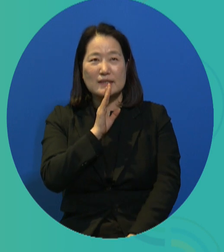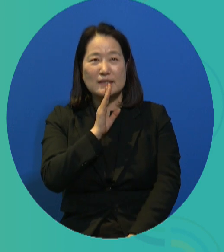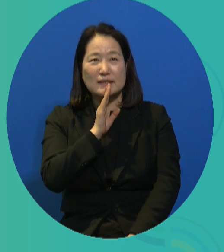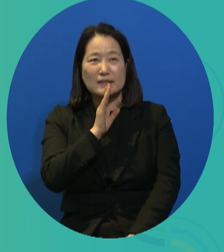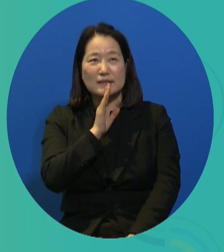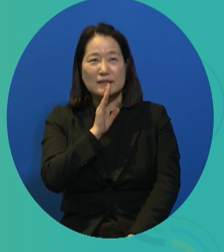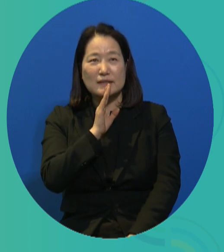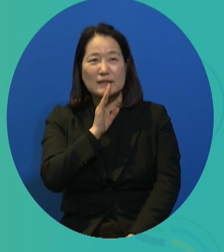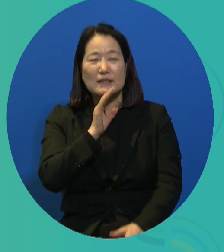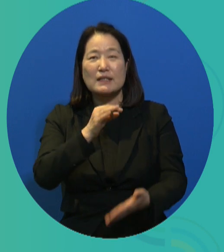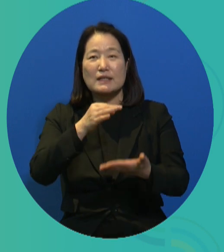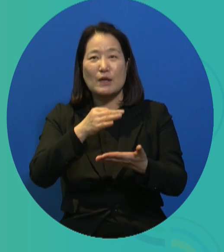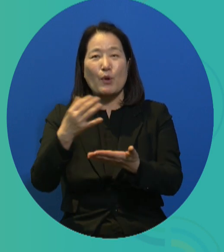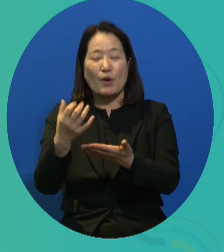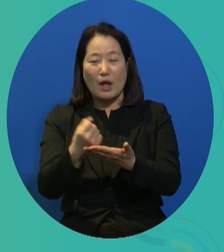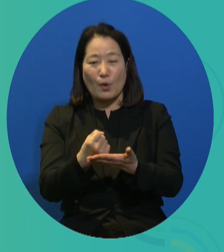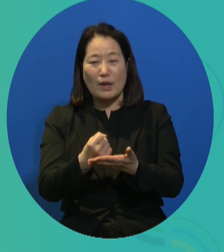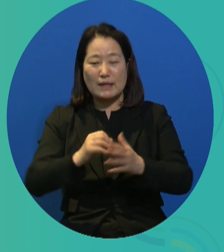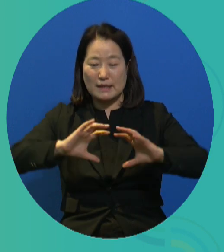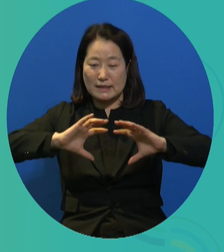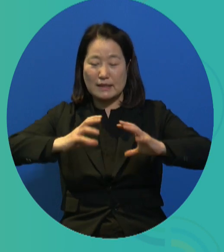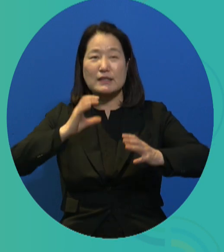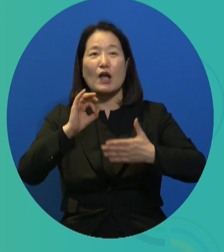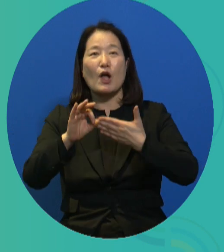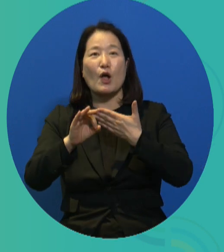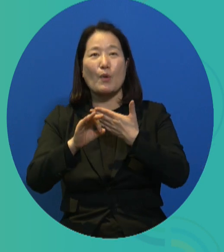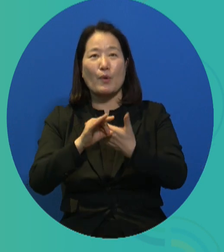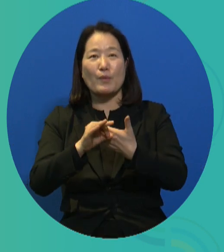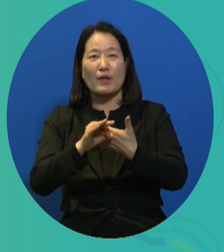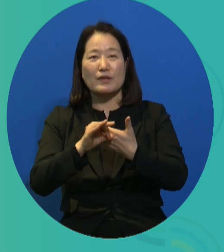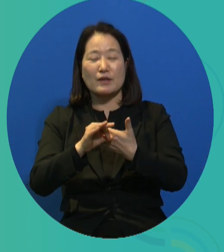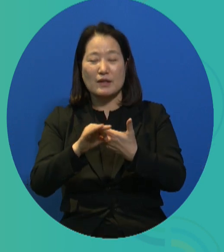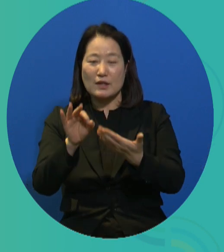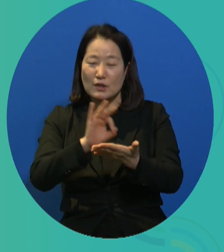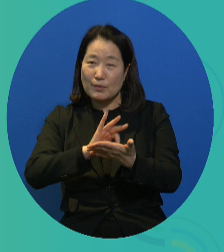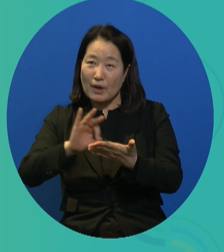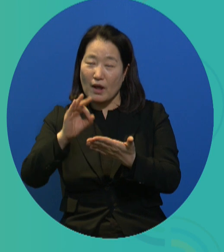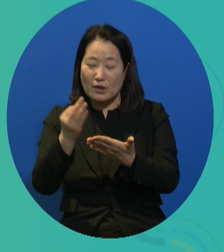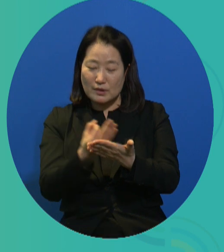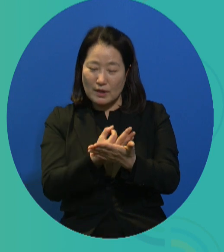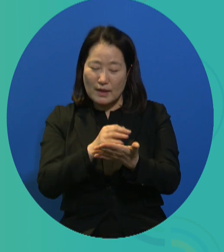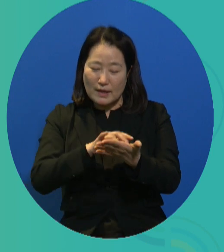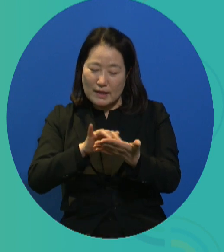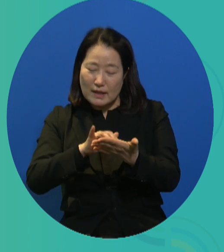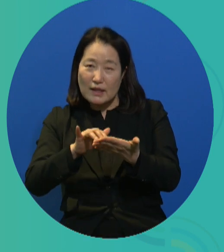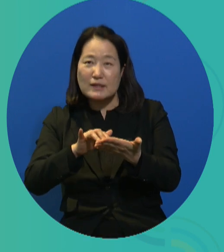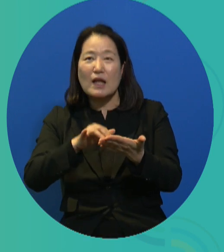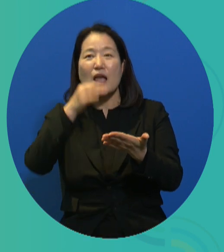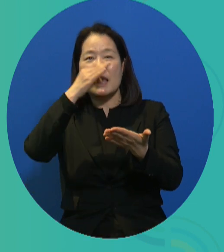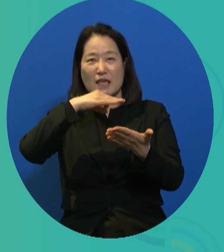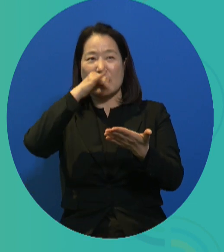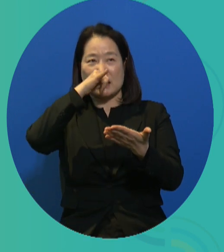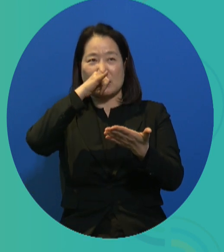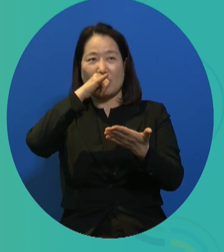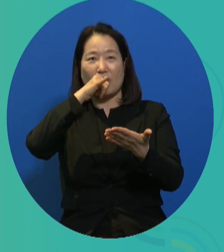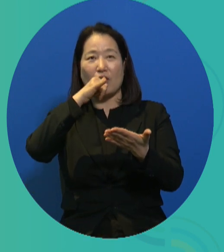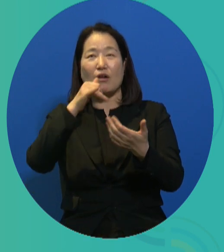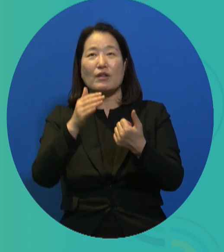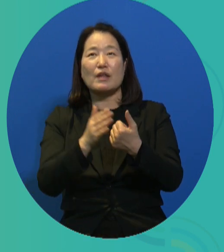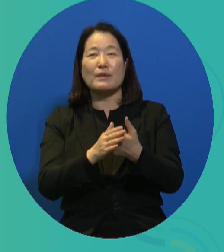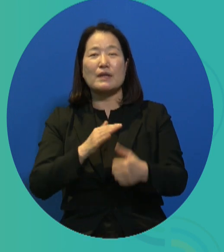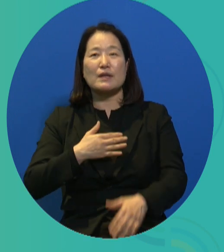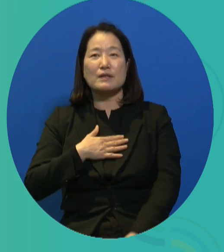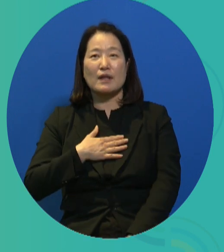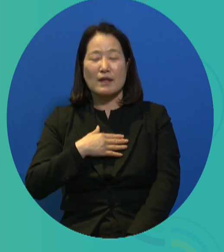In capitalist society, we see labor as something that creates